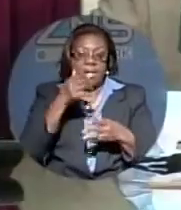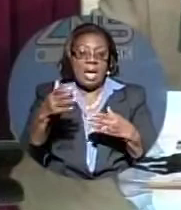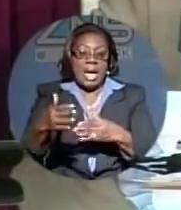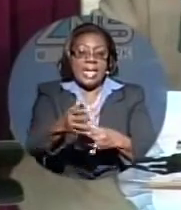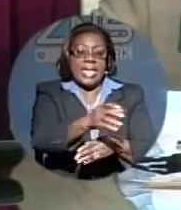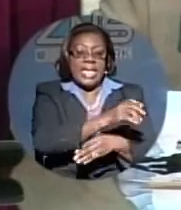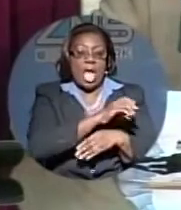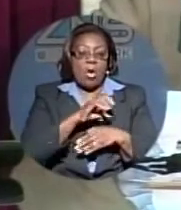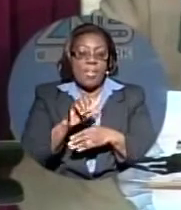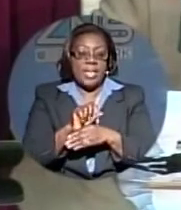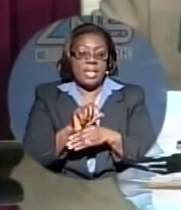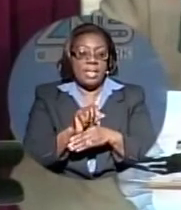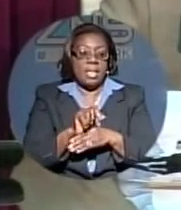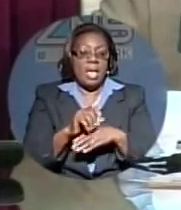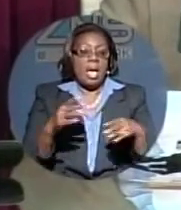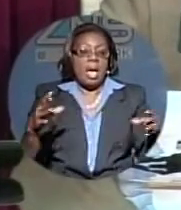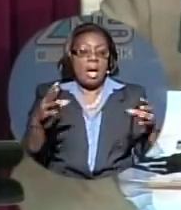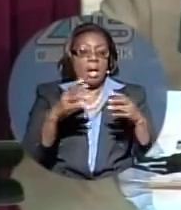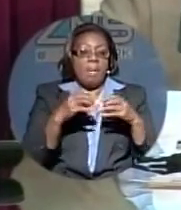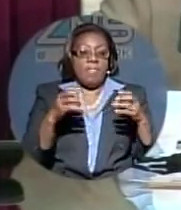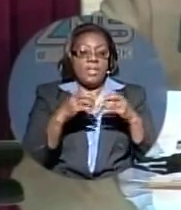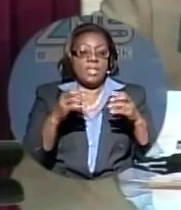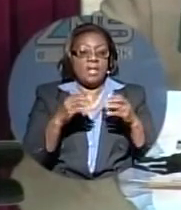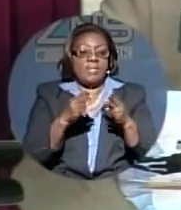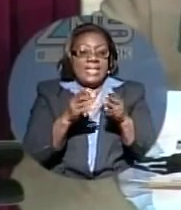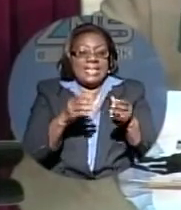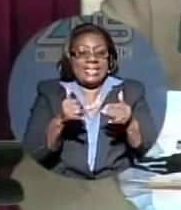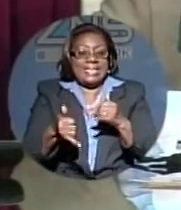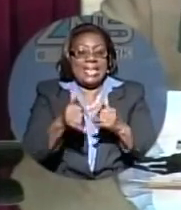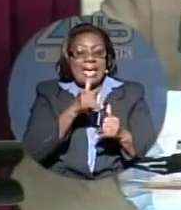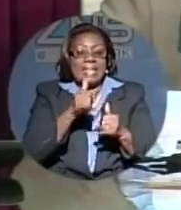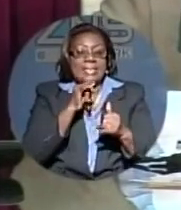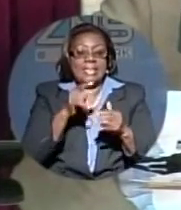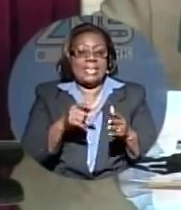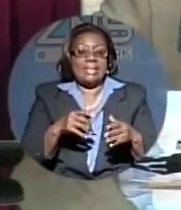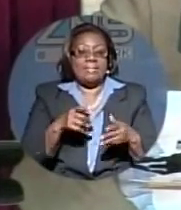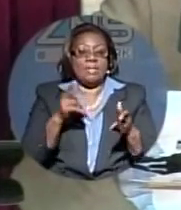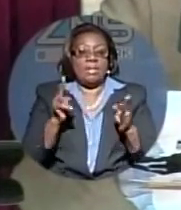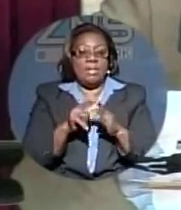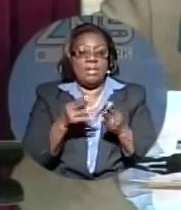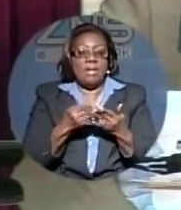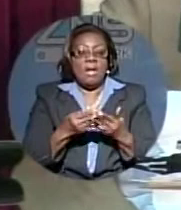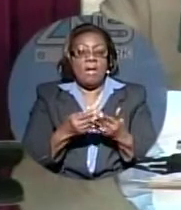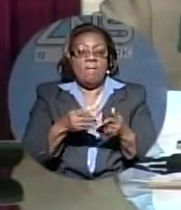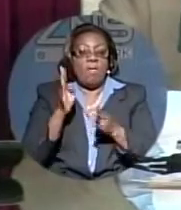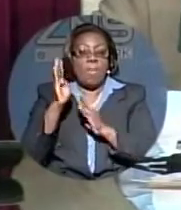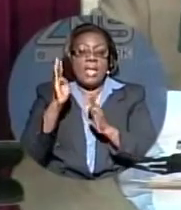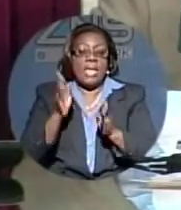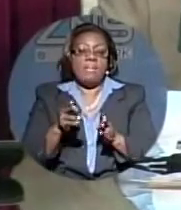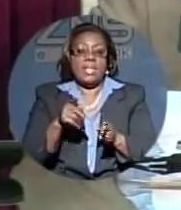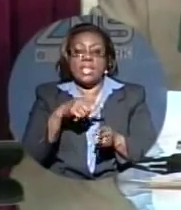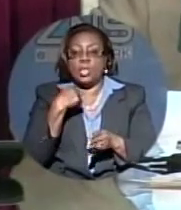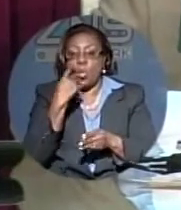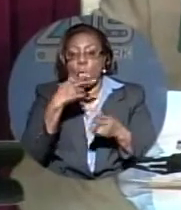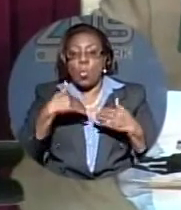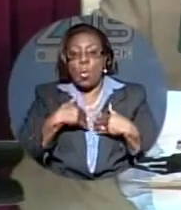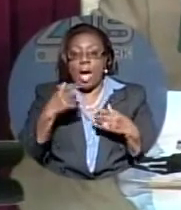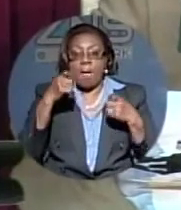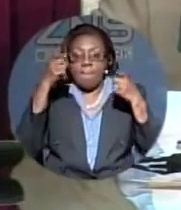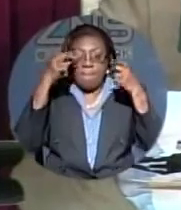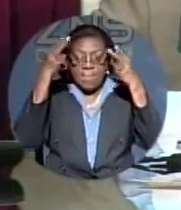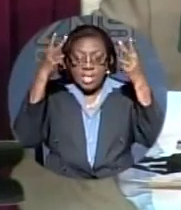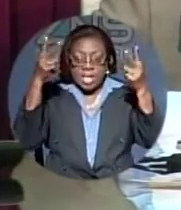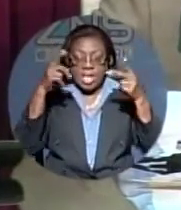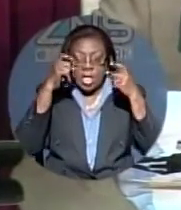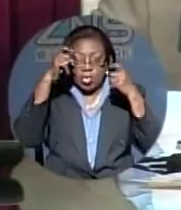this magnitude is an excellent place for a Bahamian who is very progressive, who has vision and dreams for their lives or for their